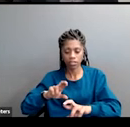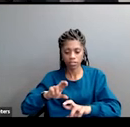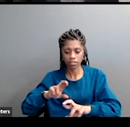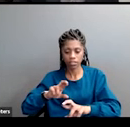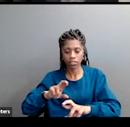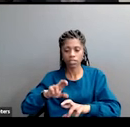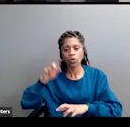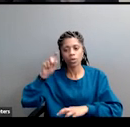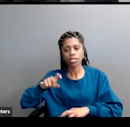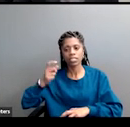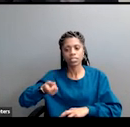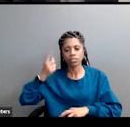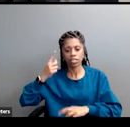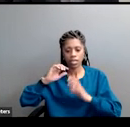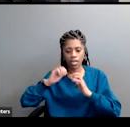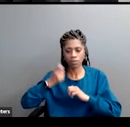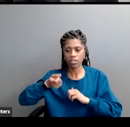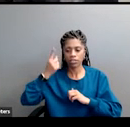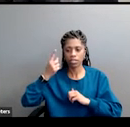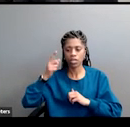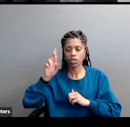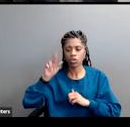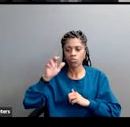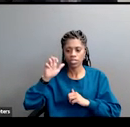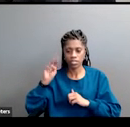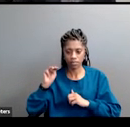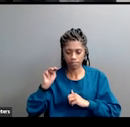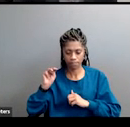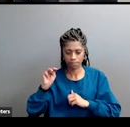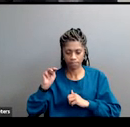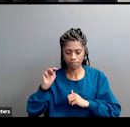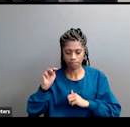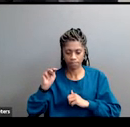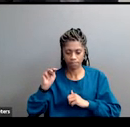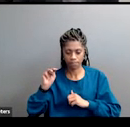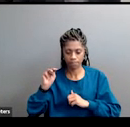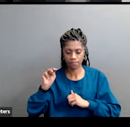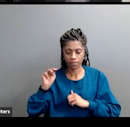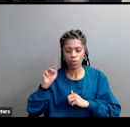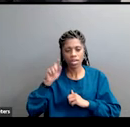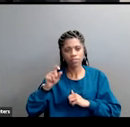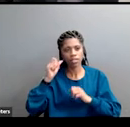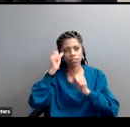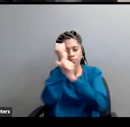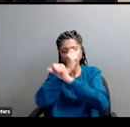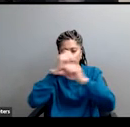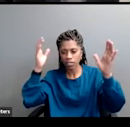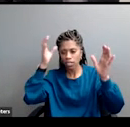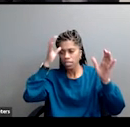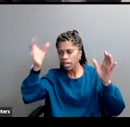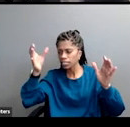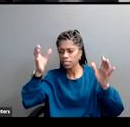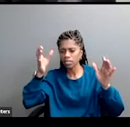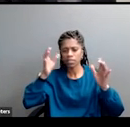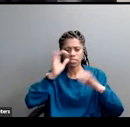how we're understanding racism. We need to take a look at the way we're conceptualizing racism. This here, this